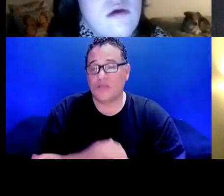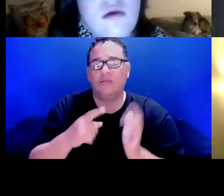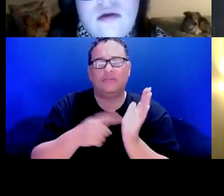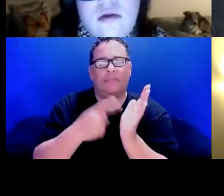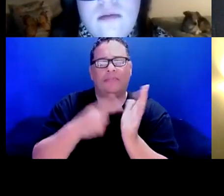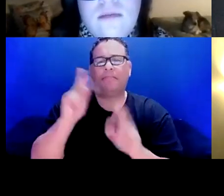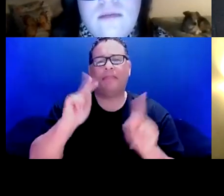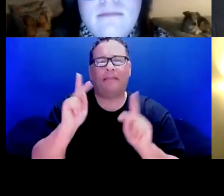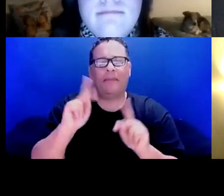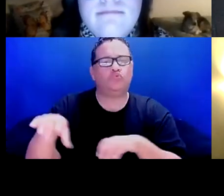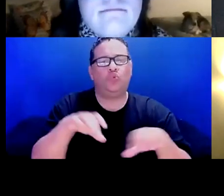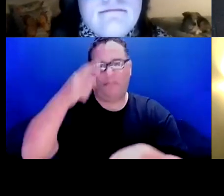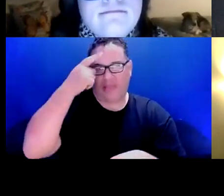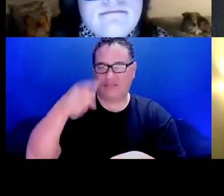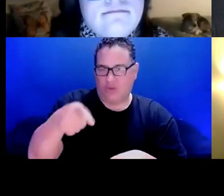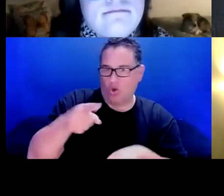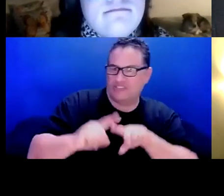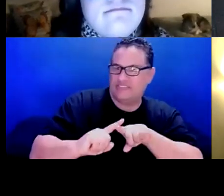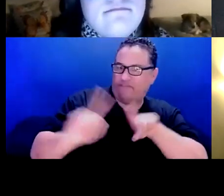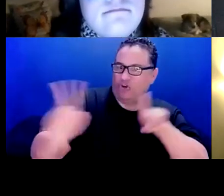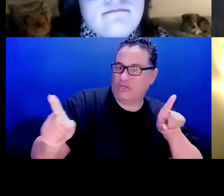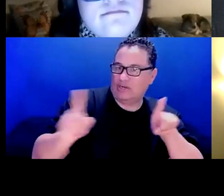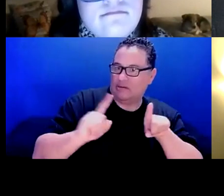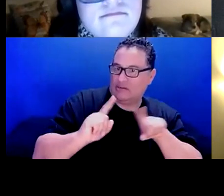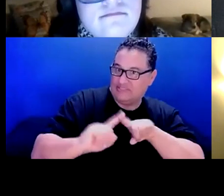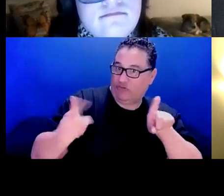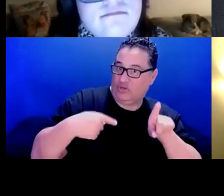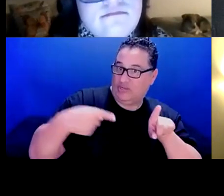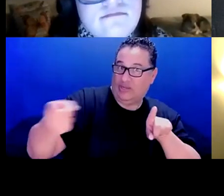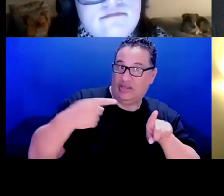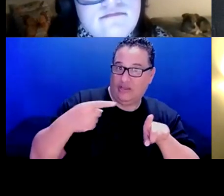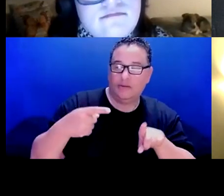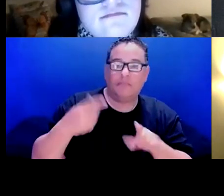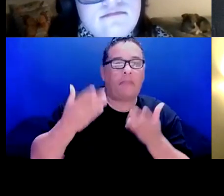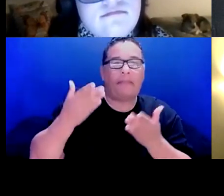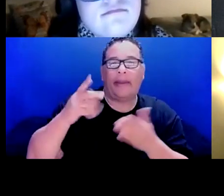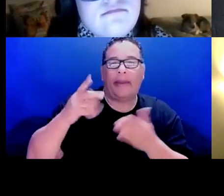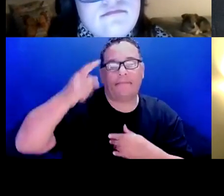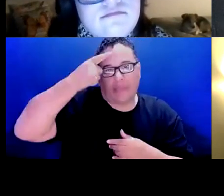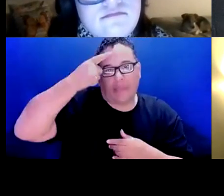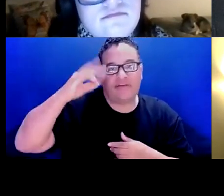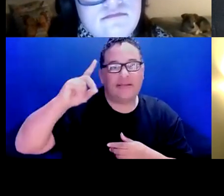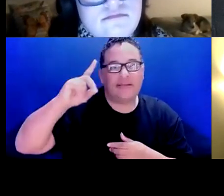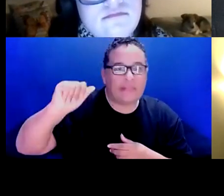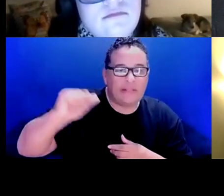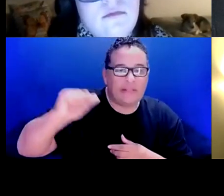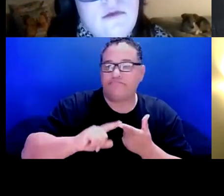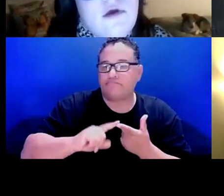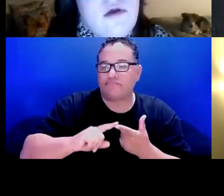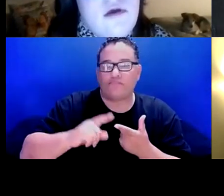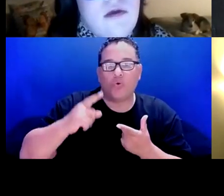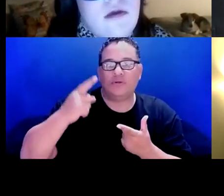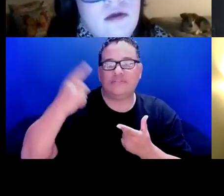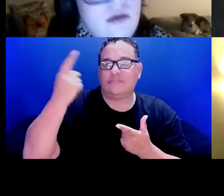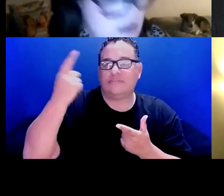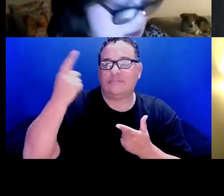because someone's different. And, and the difference is the disability or, and, you know, might be that there's some, you know, a